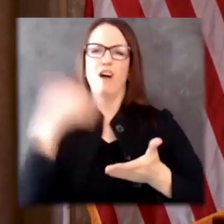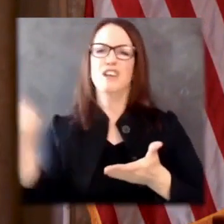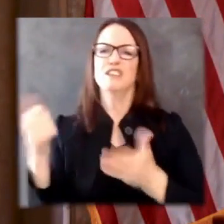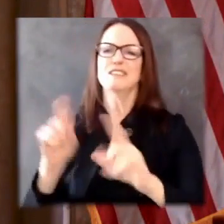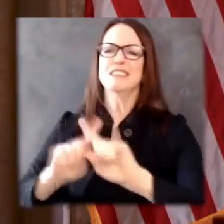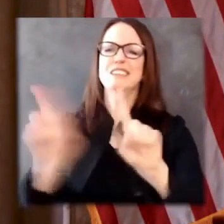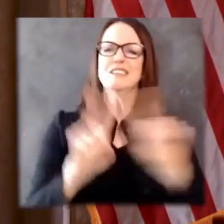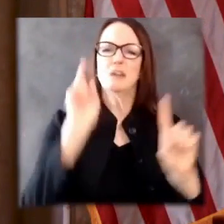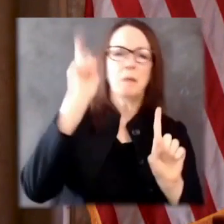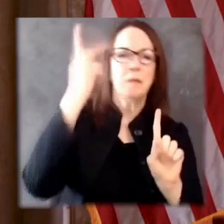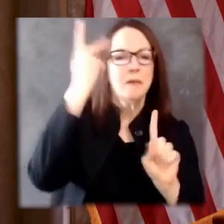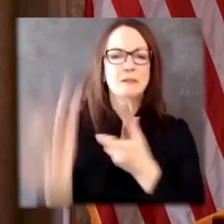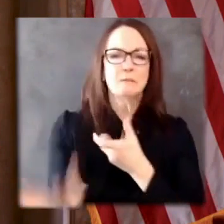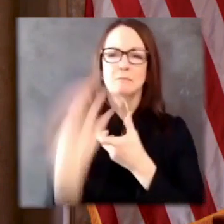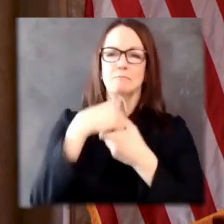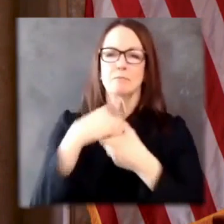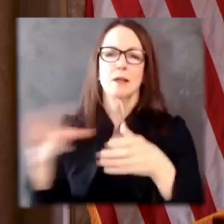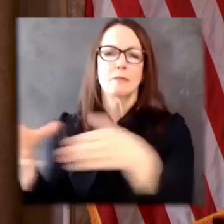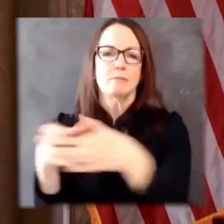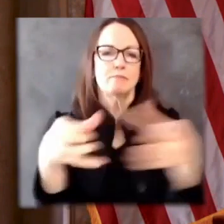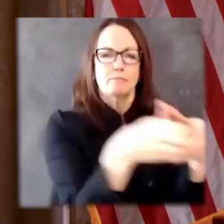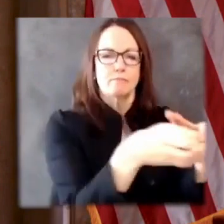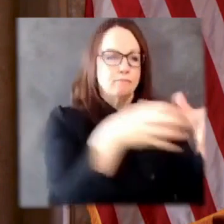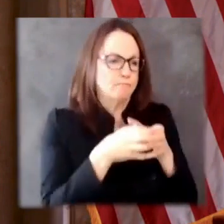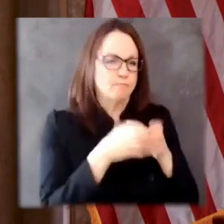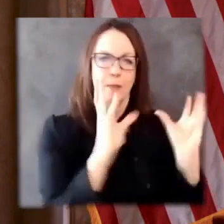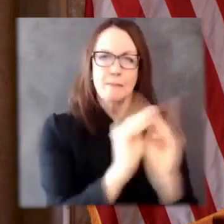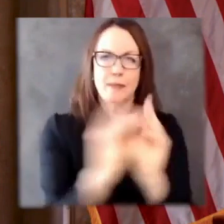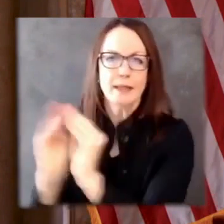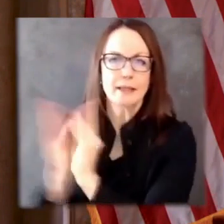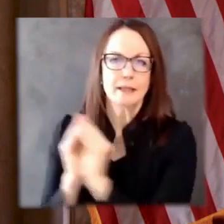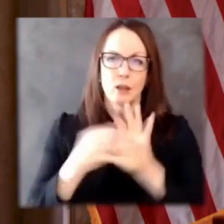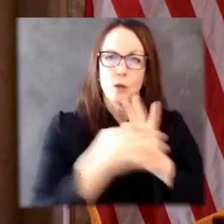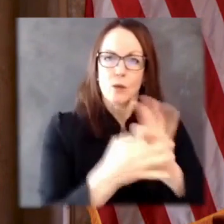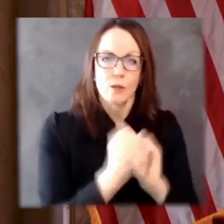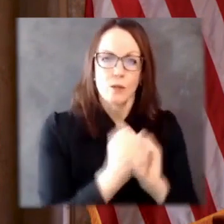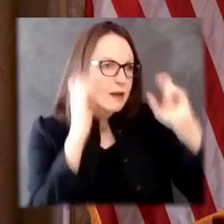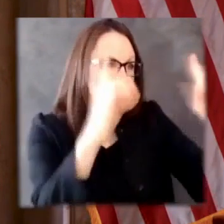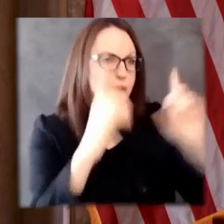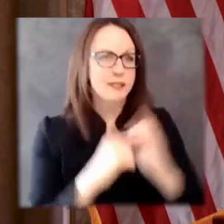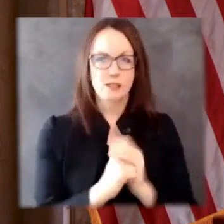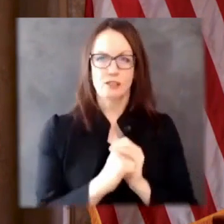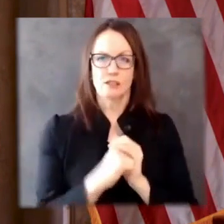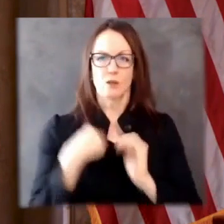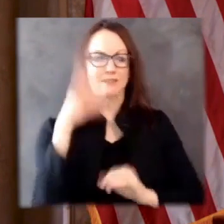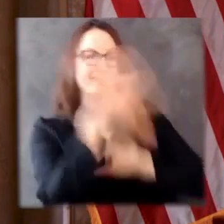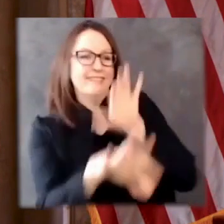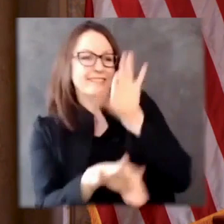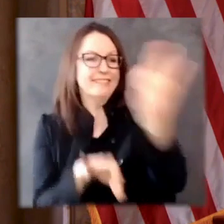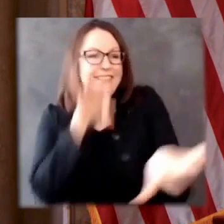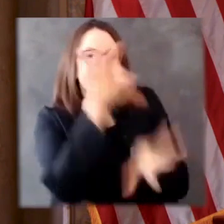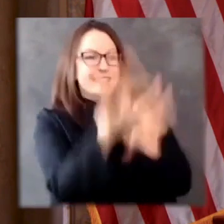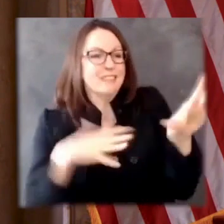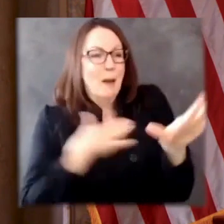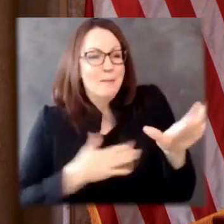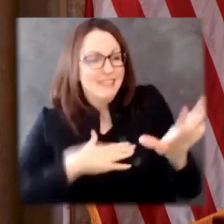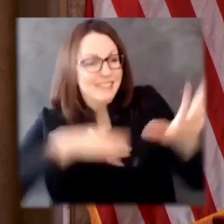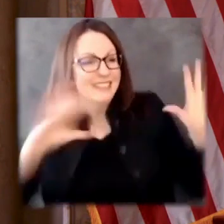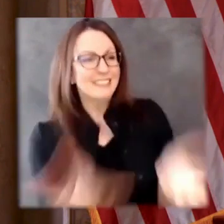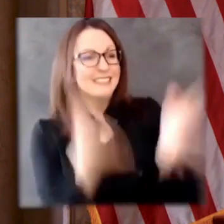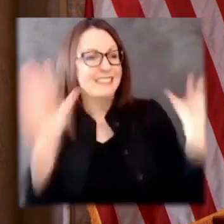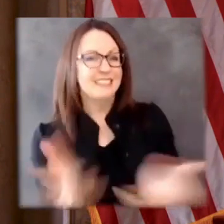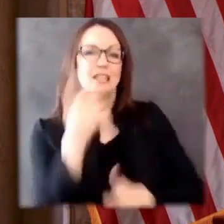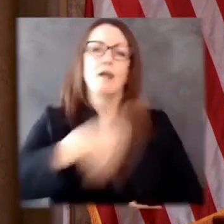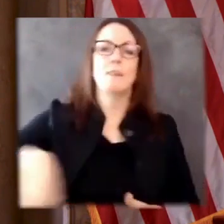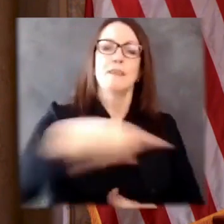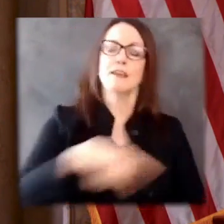address our dairy crisis and provide funding for our schools and property tax relief would be met with in action, if